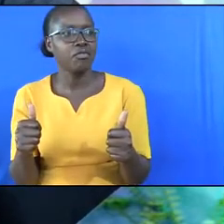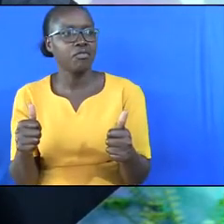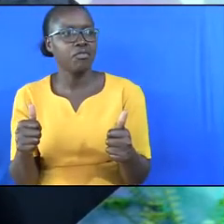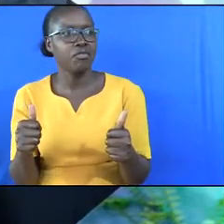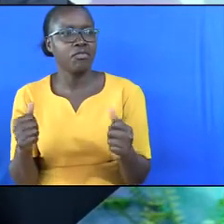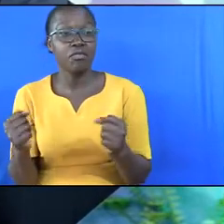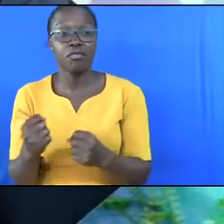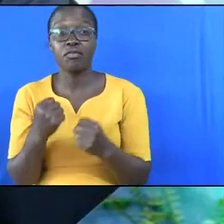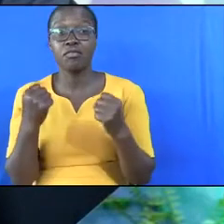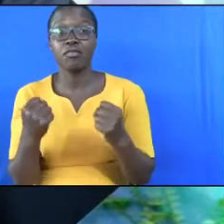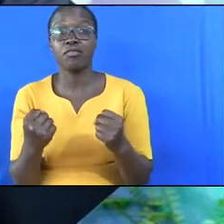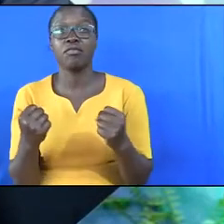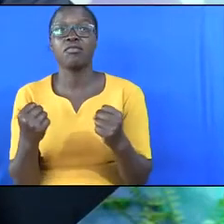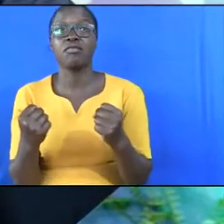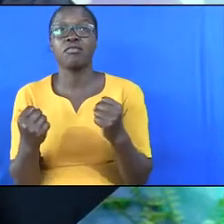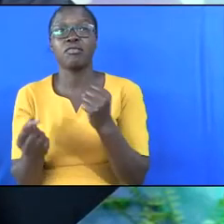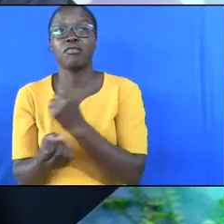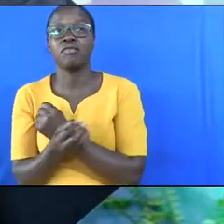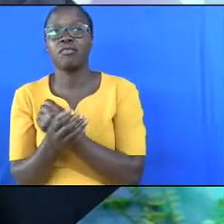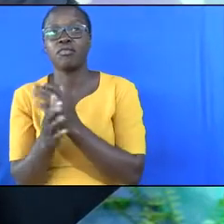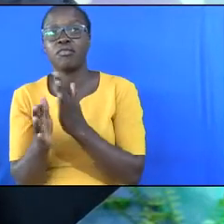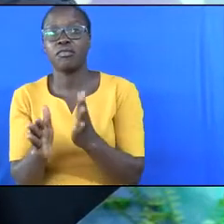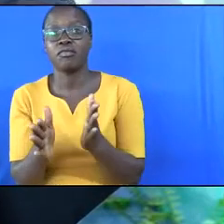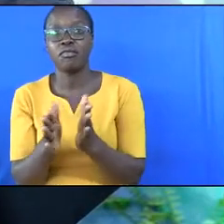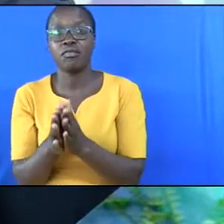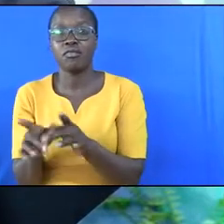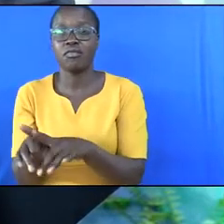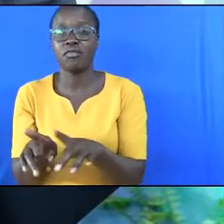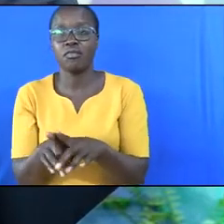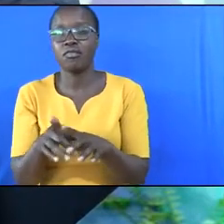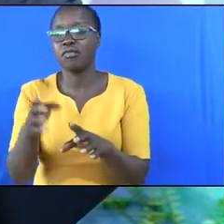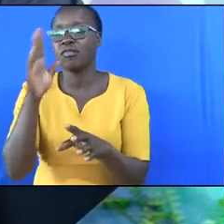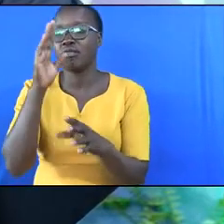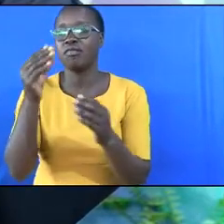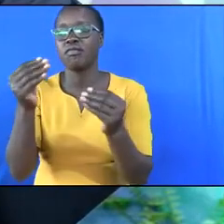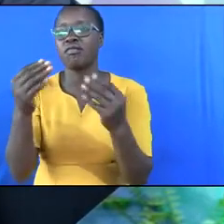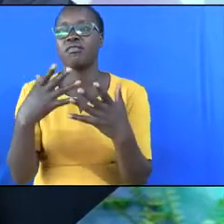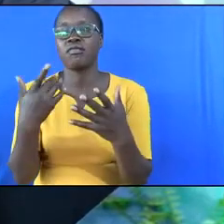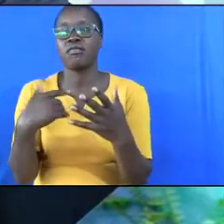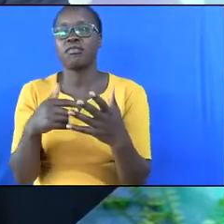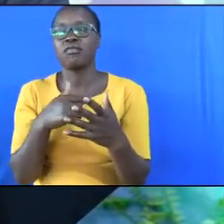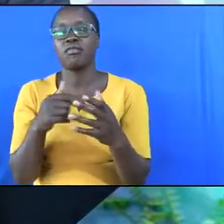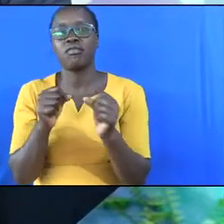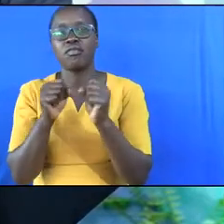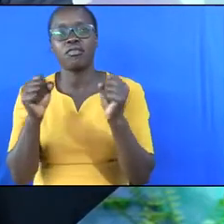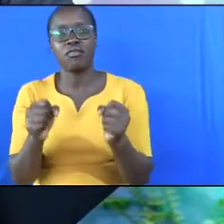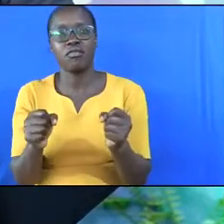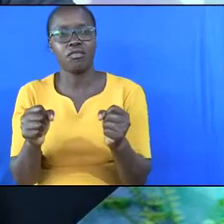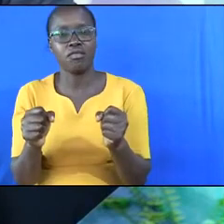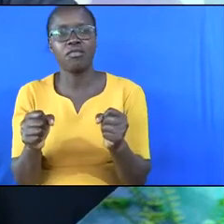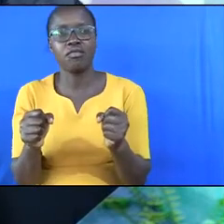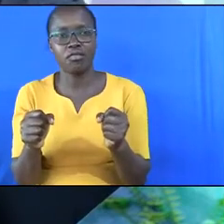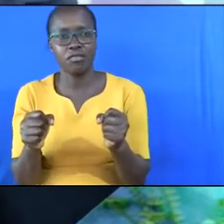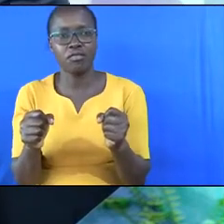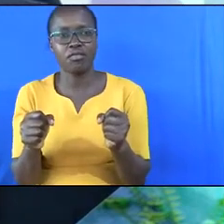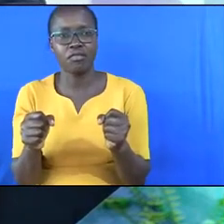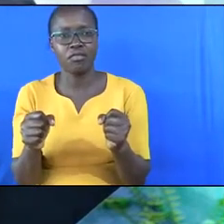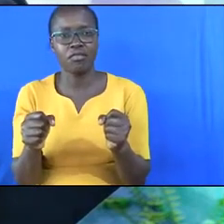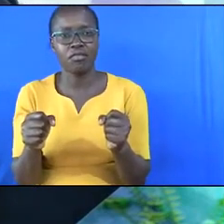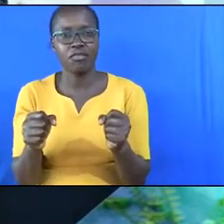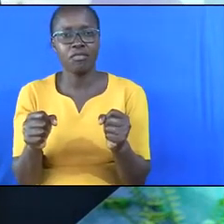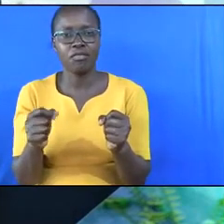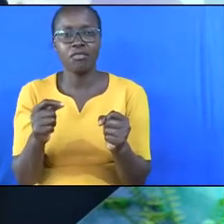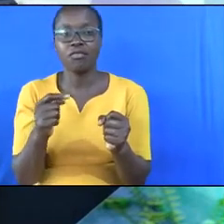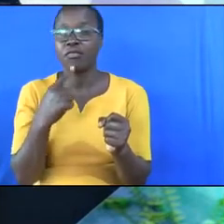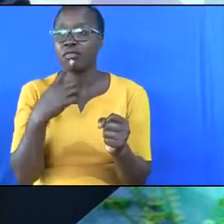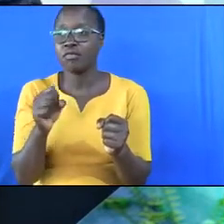They were strong and wise. Even our Lord and Savior Jesus Christ was tempted by appetite. He was told,